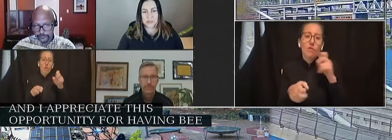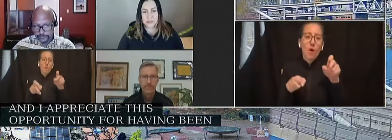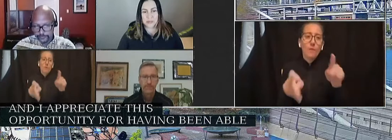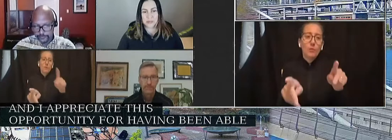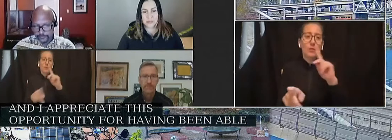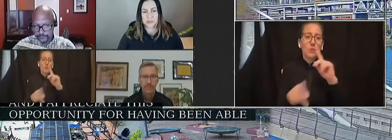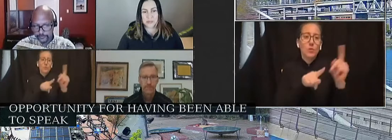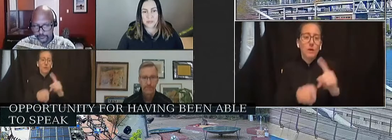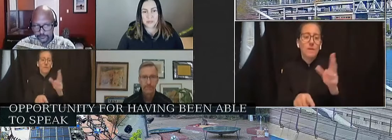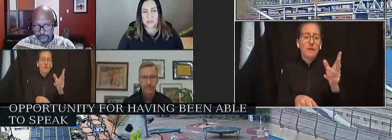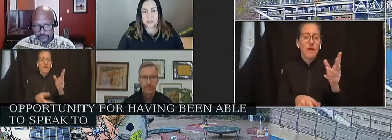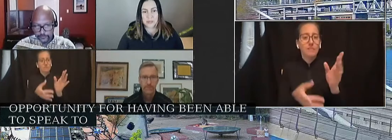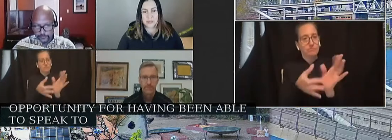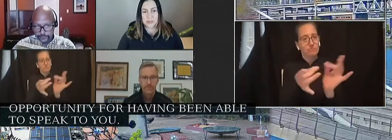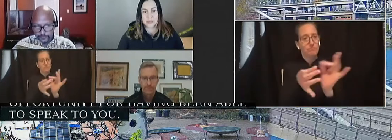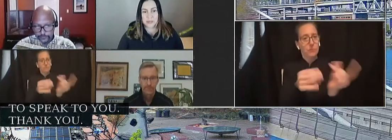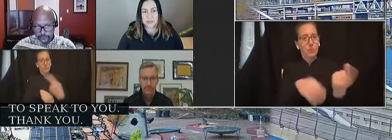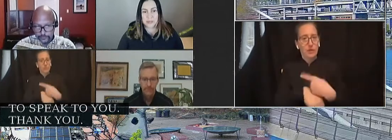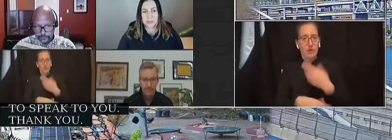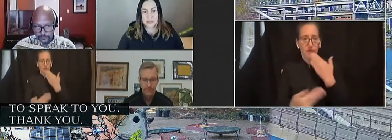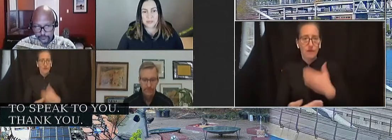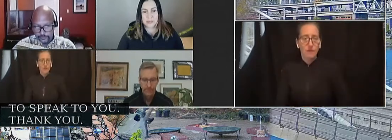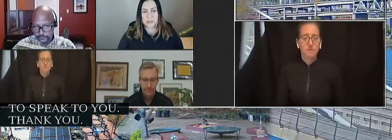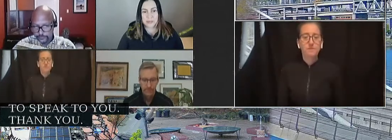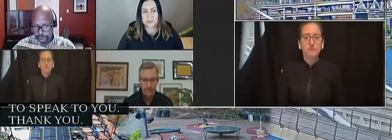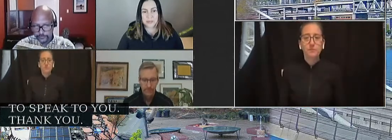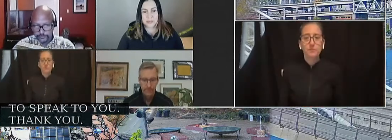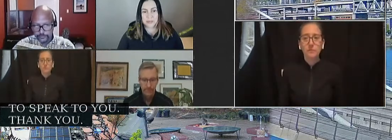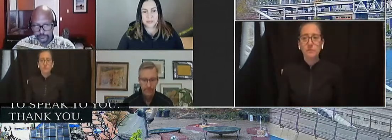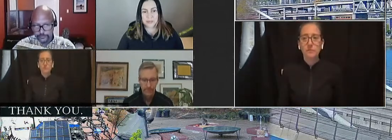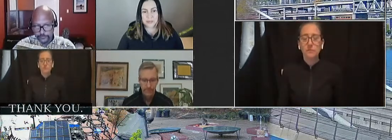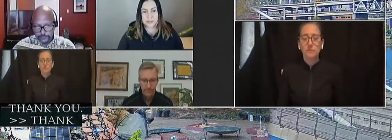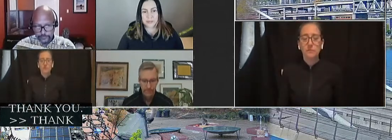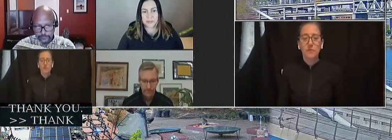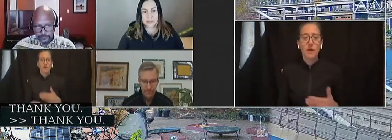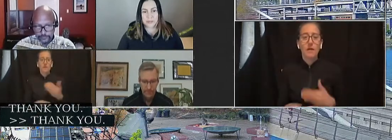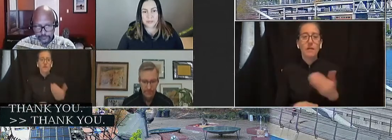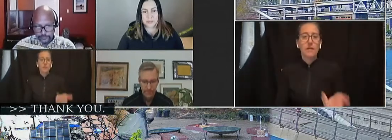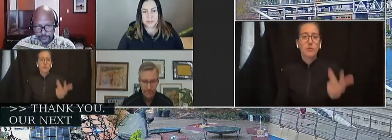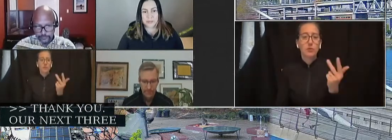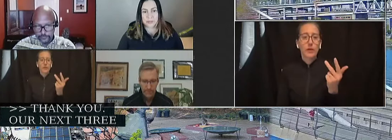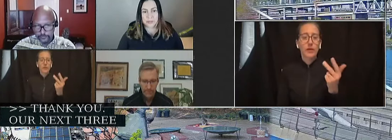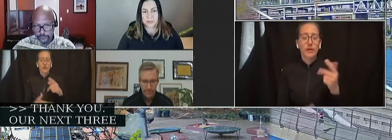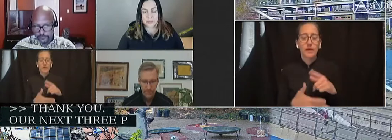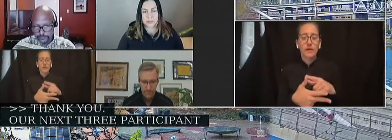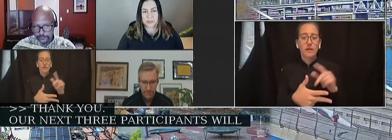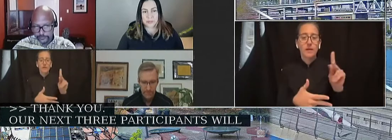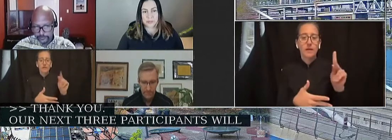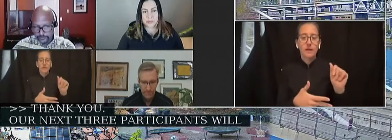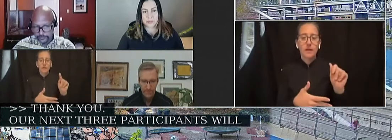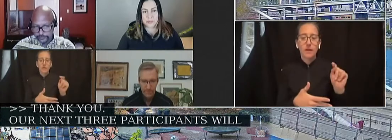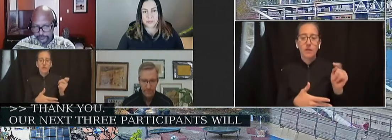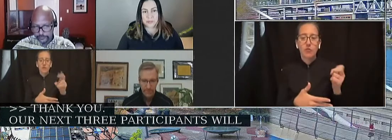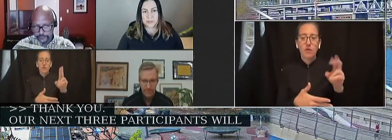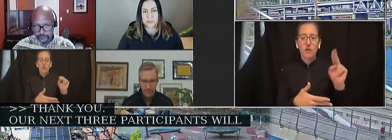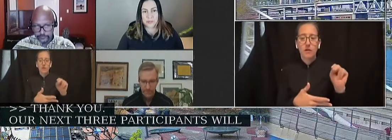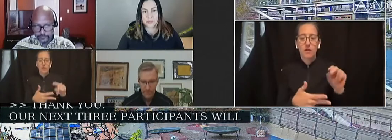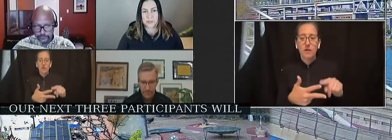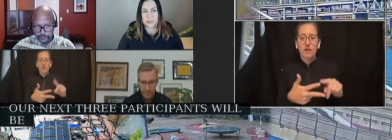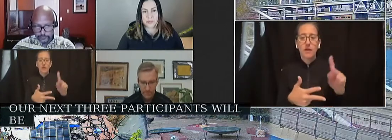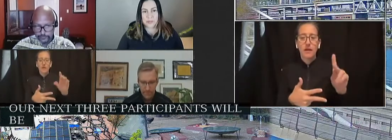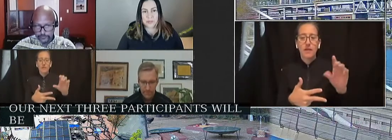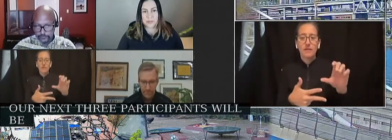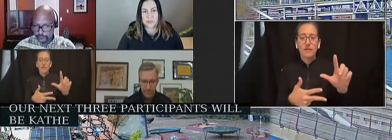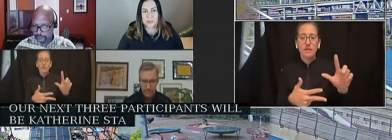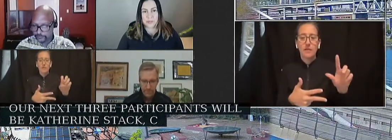you. Thank you. Thank you. Our next three participants will be Catherine Stack, Casey Lewis, and Isaac